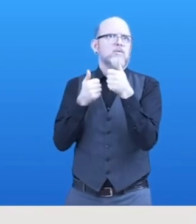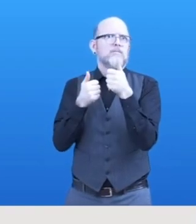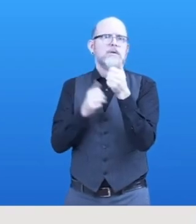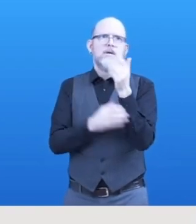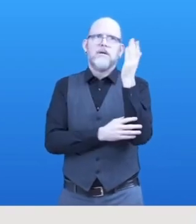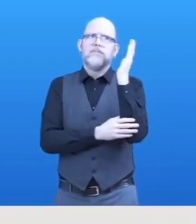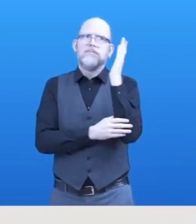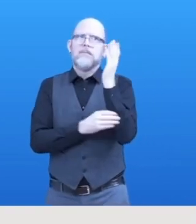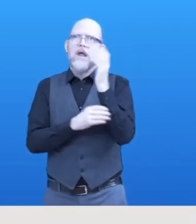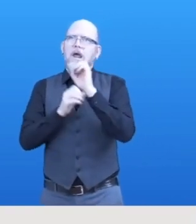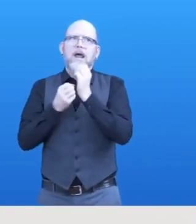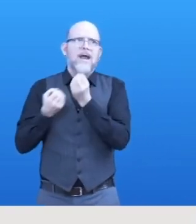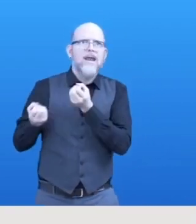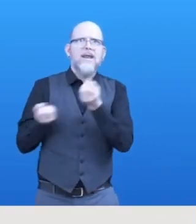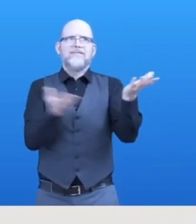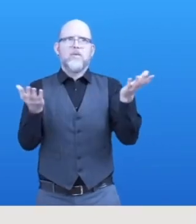up on lots of experience.